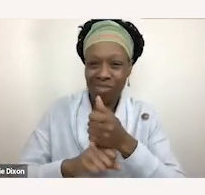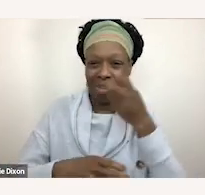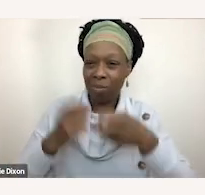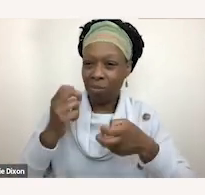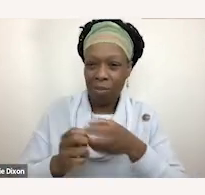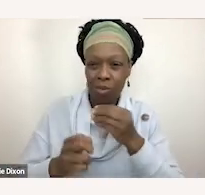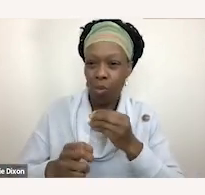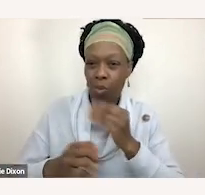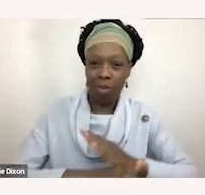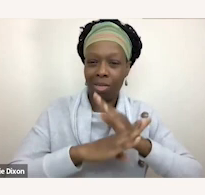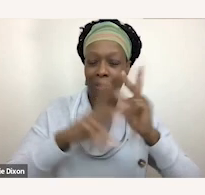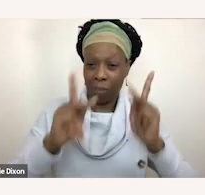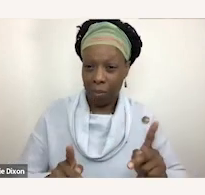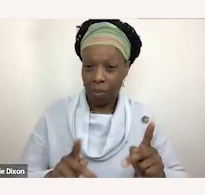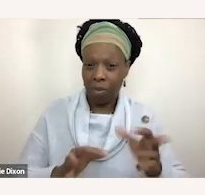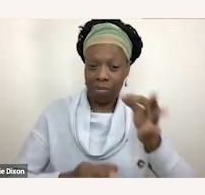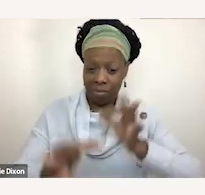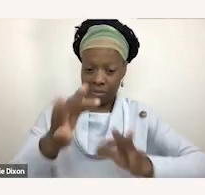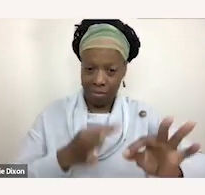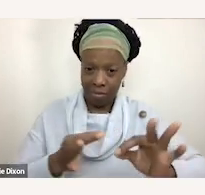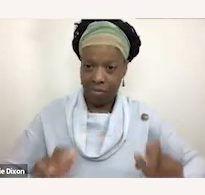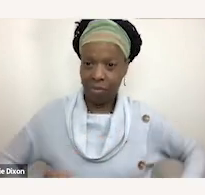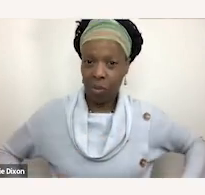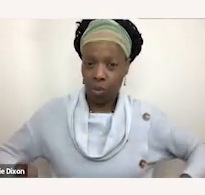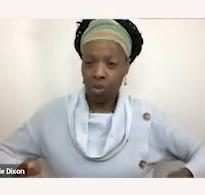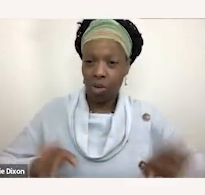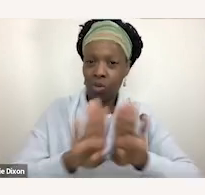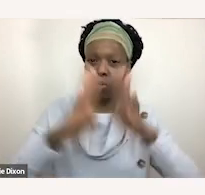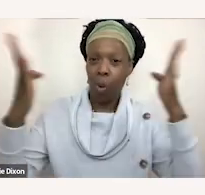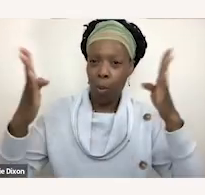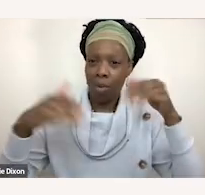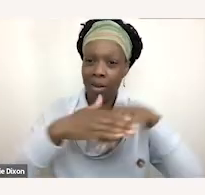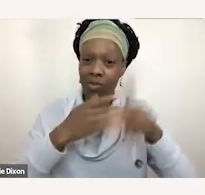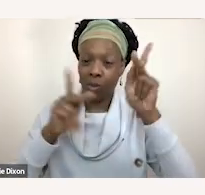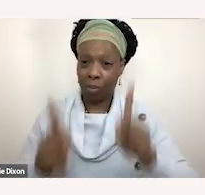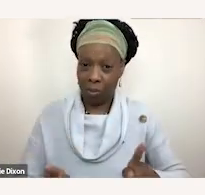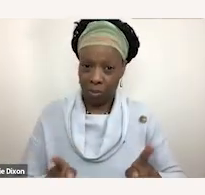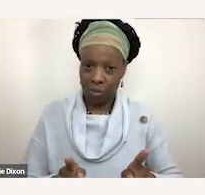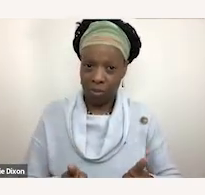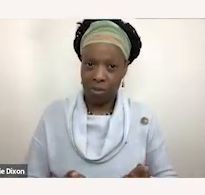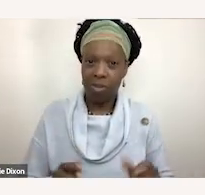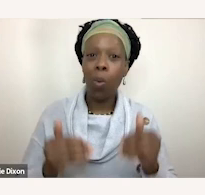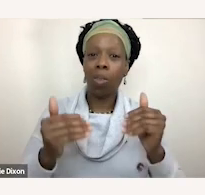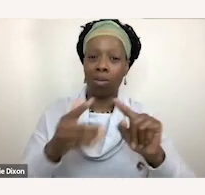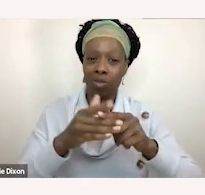folks. So I'm going to play this video and let's cross our fingers that we do it without any kind of event.